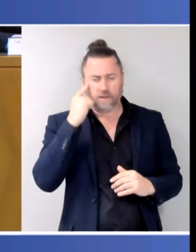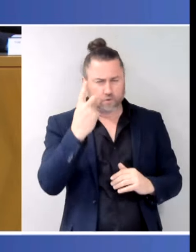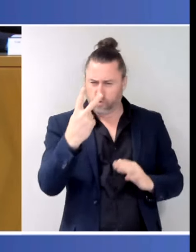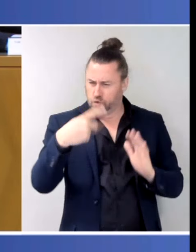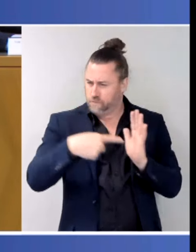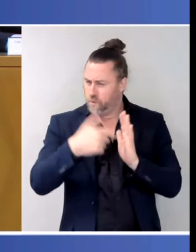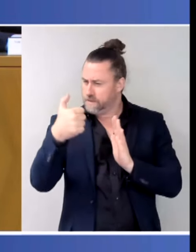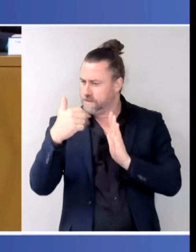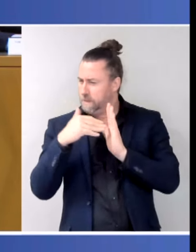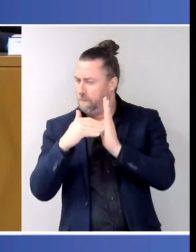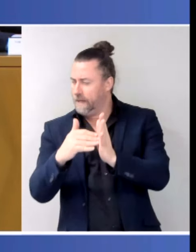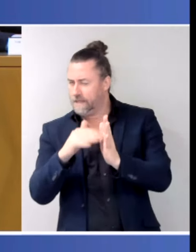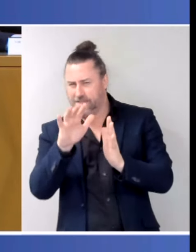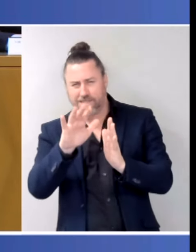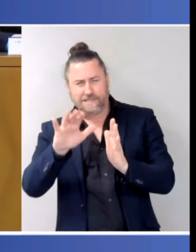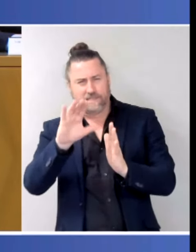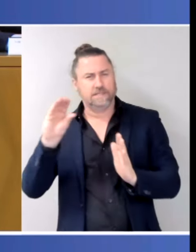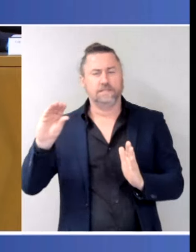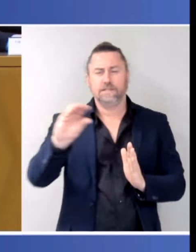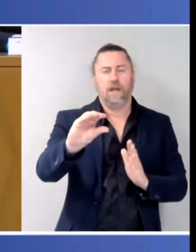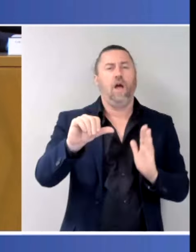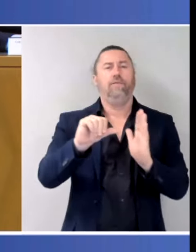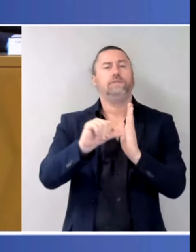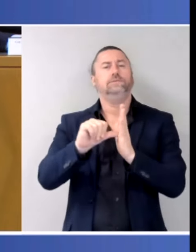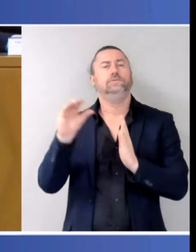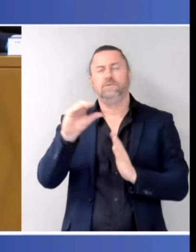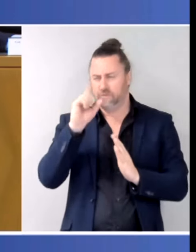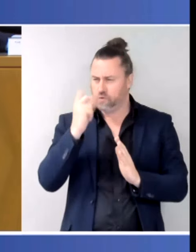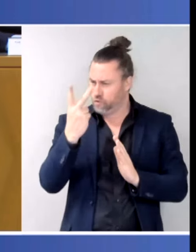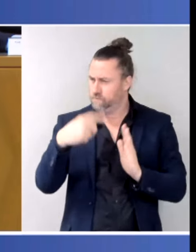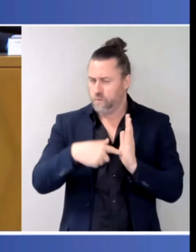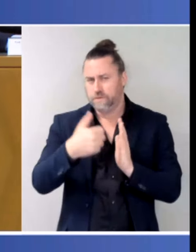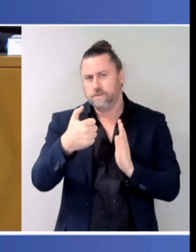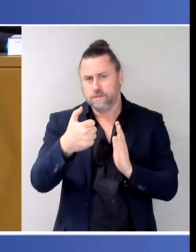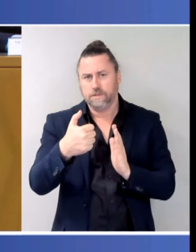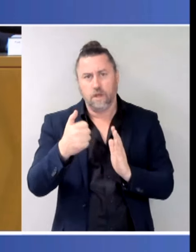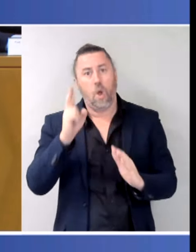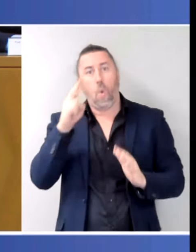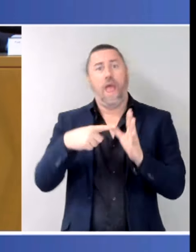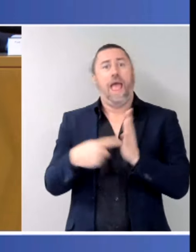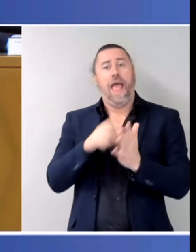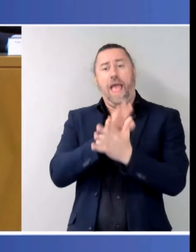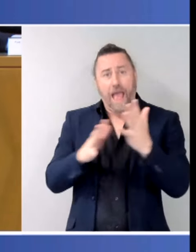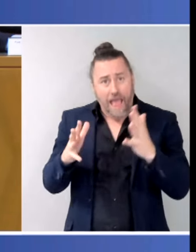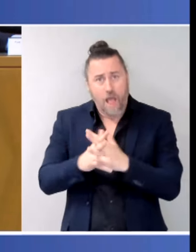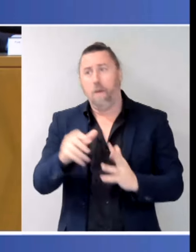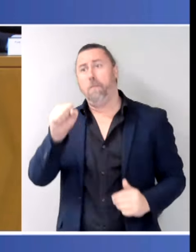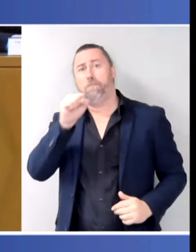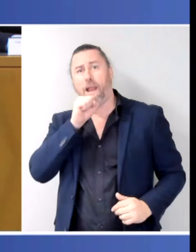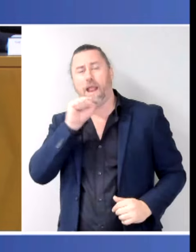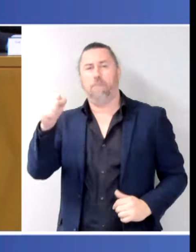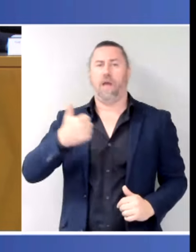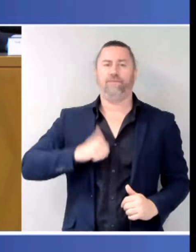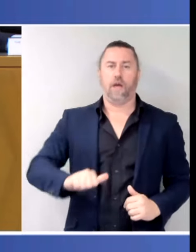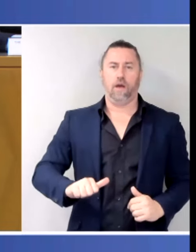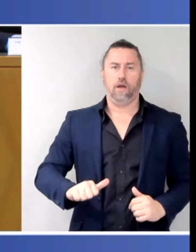memory, which is for looking at male behaviour issues as well. One of the things that the